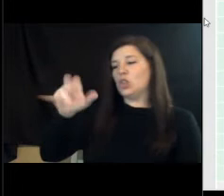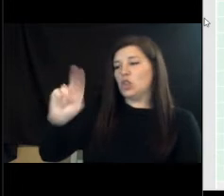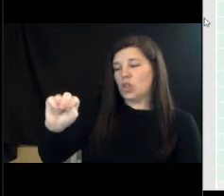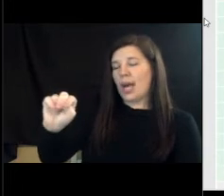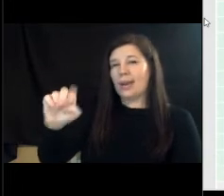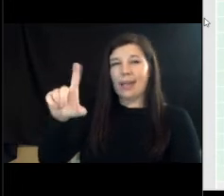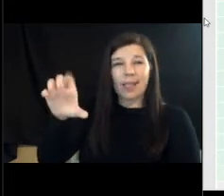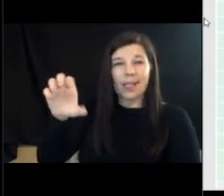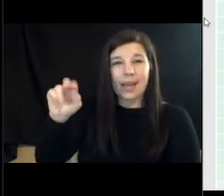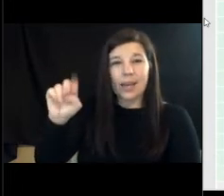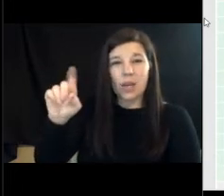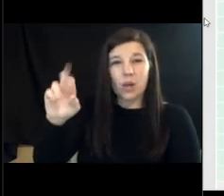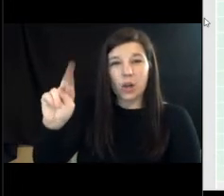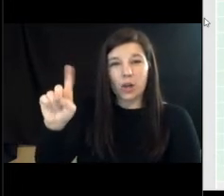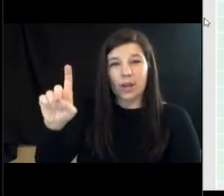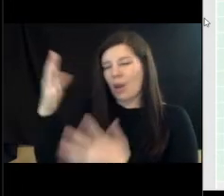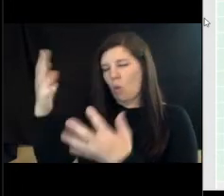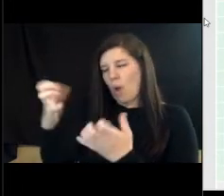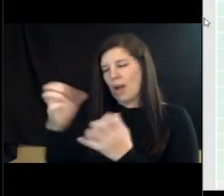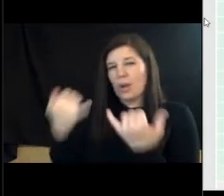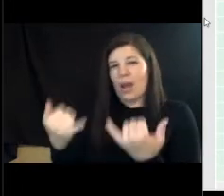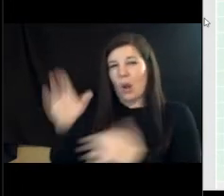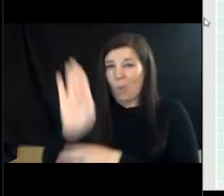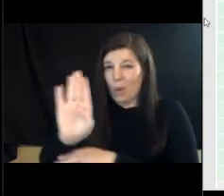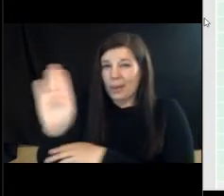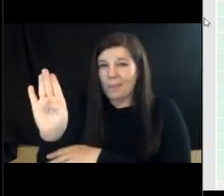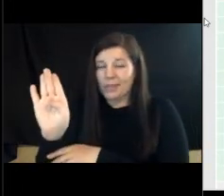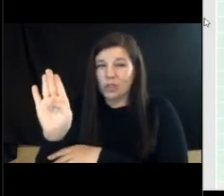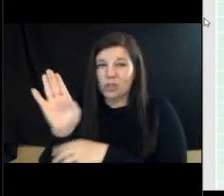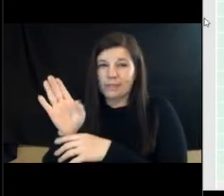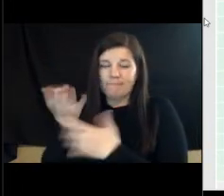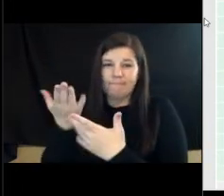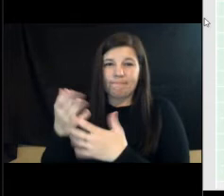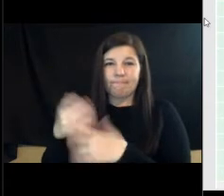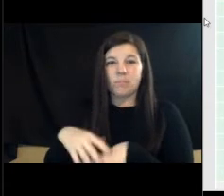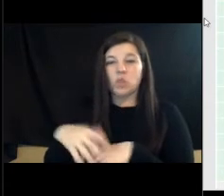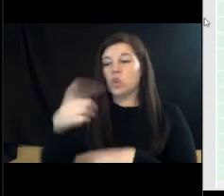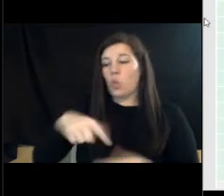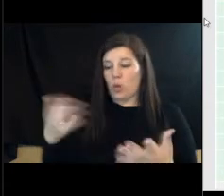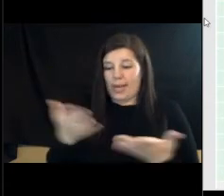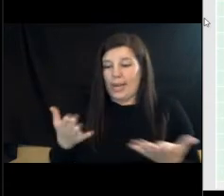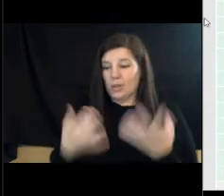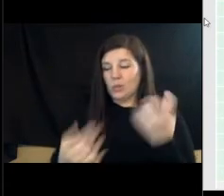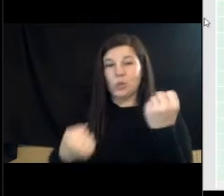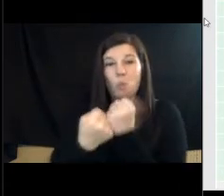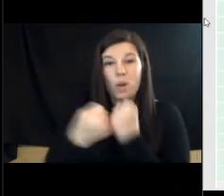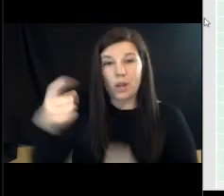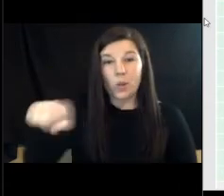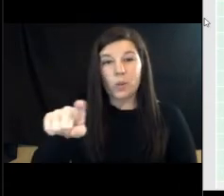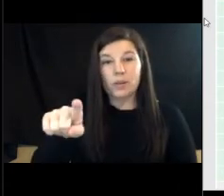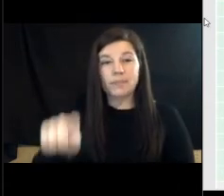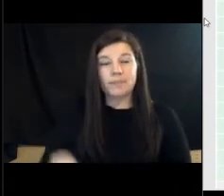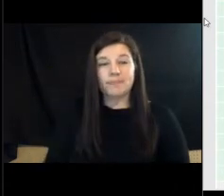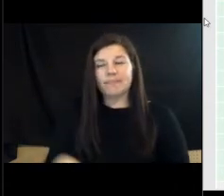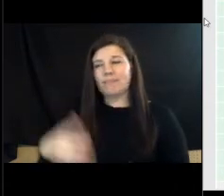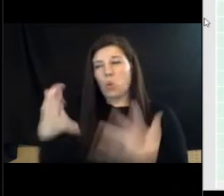past year, and we want to come to Boynton Beach. So we're here to invite you to support us on this journey. We don't know exactly what kind of support we're going to need yet,